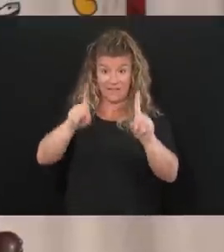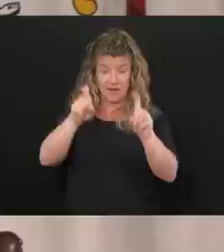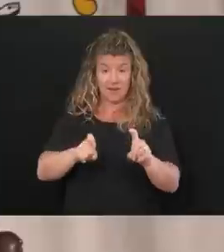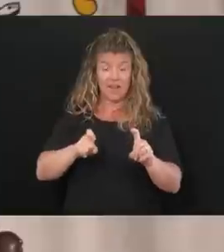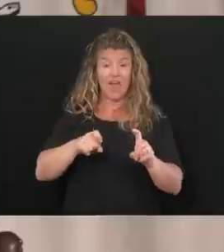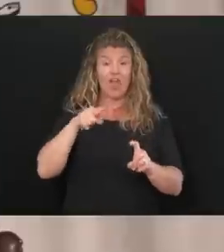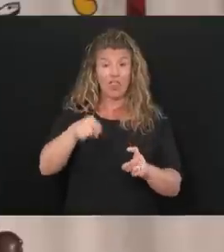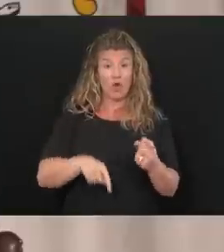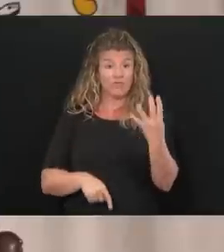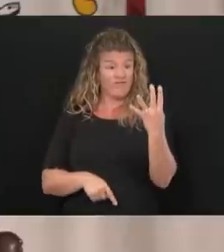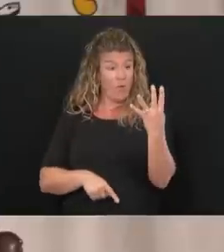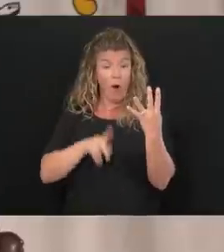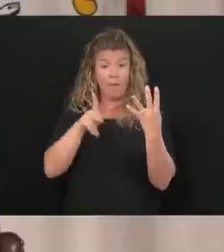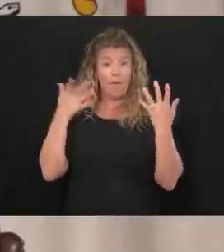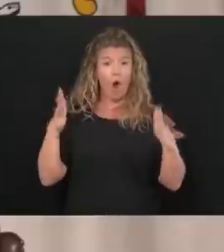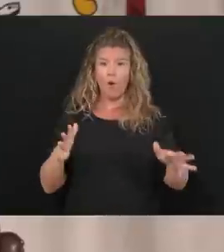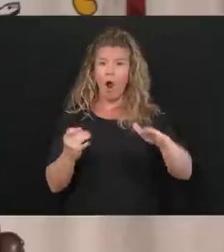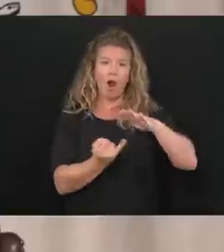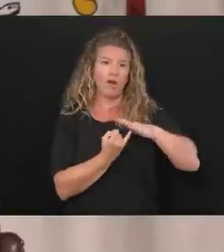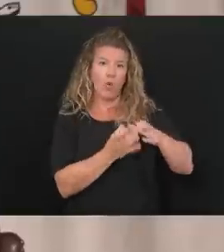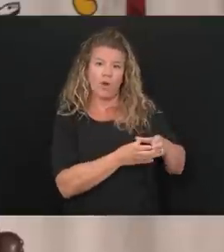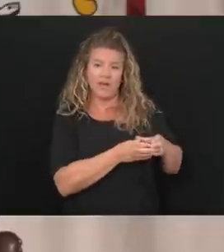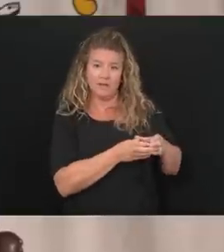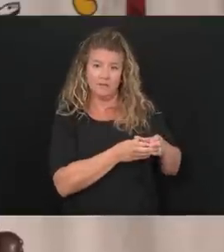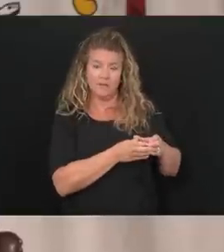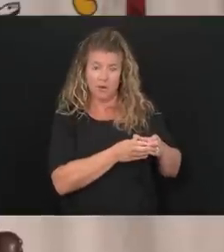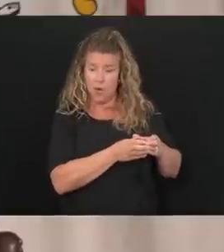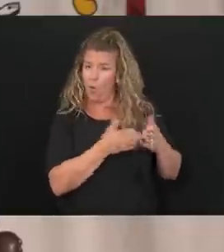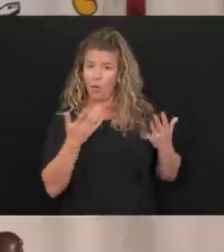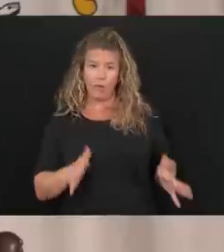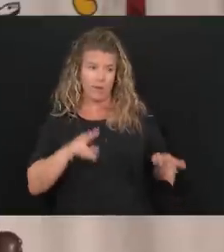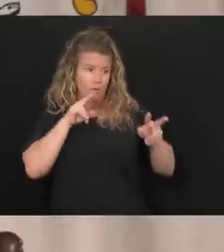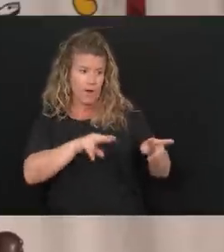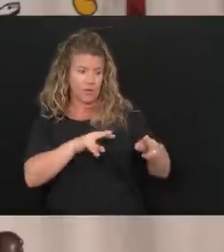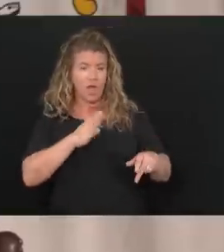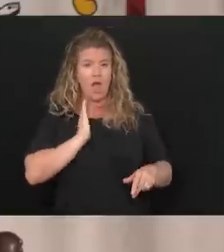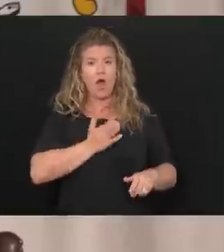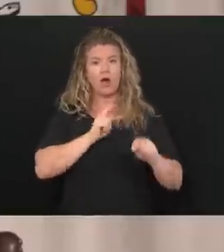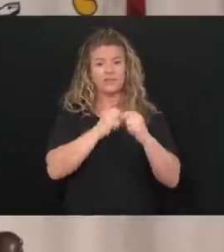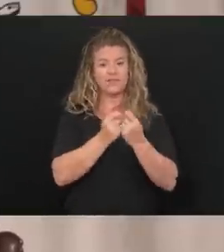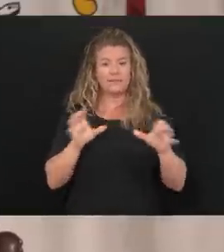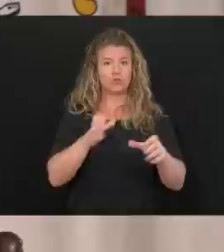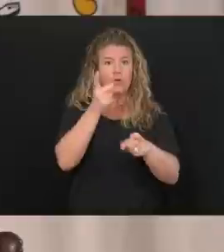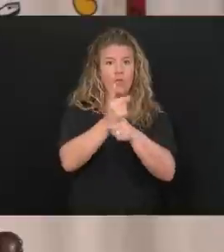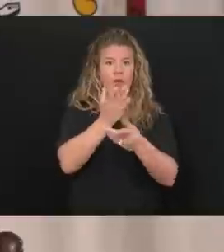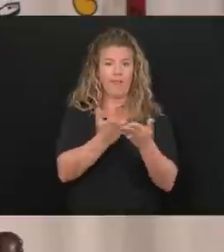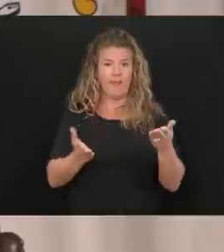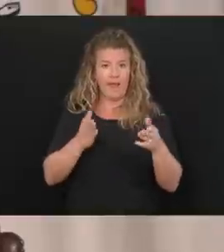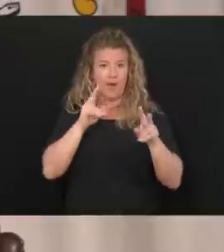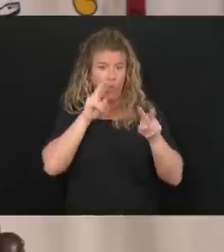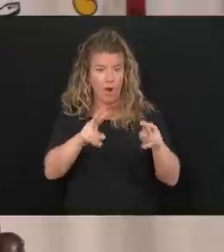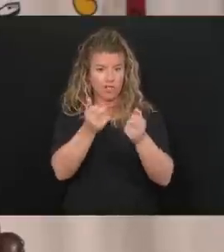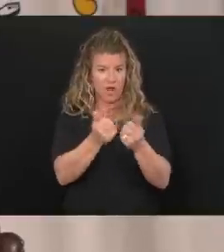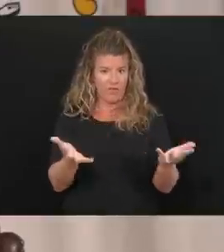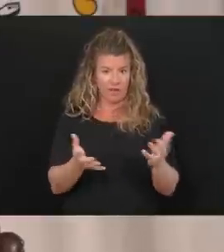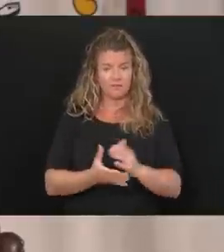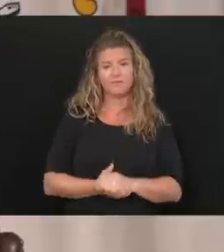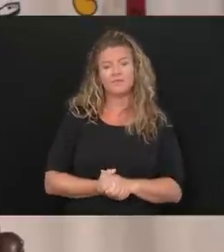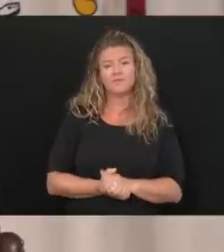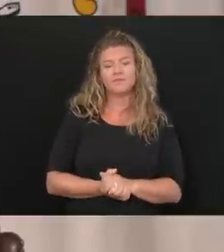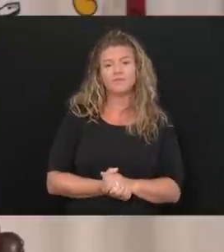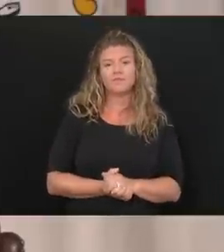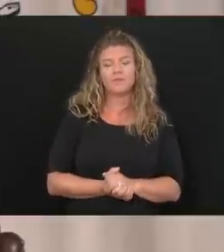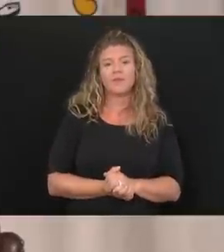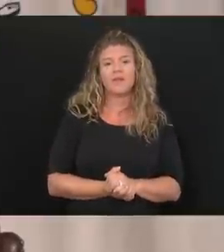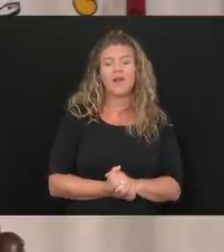quarantining these people, and we're on top of it, and our people are doing their job and doing what they ought to be doing. There